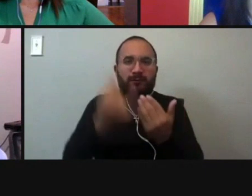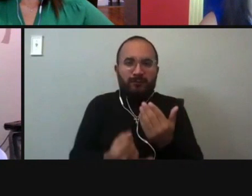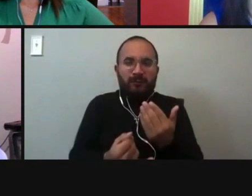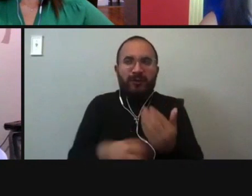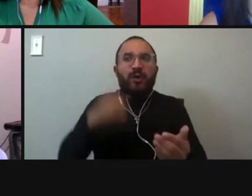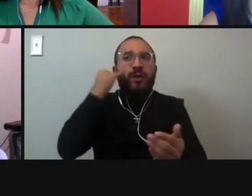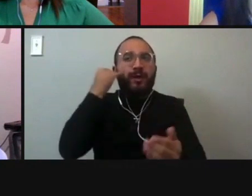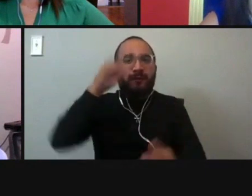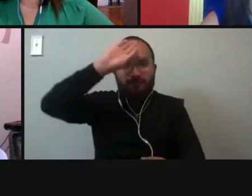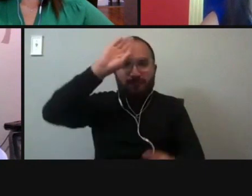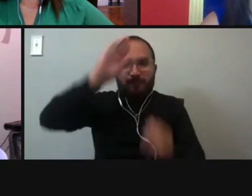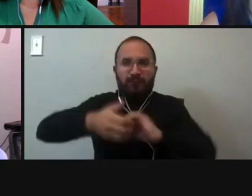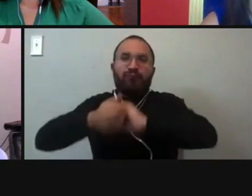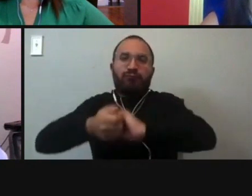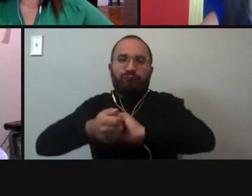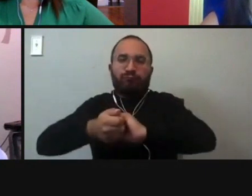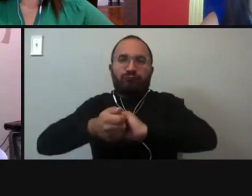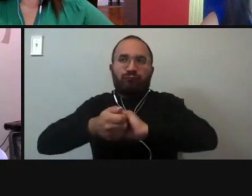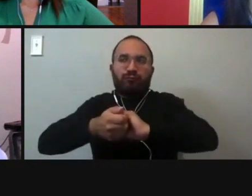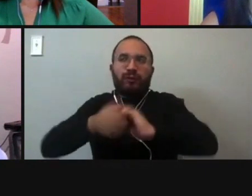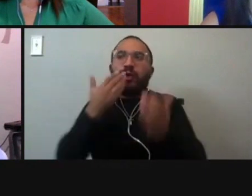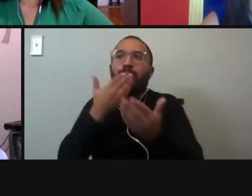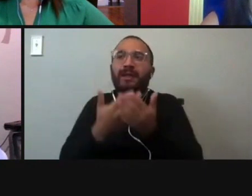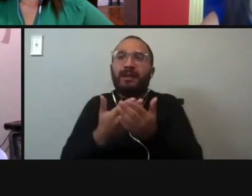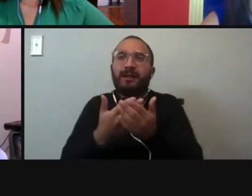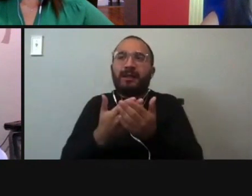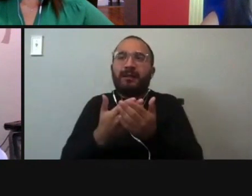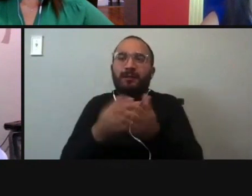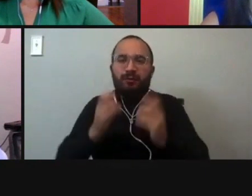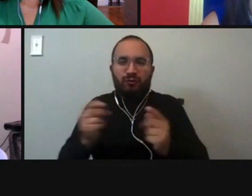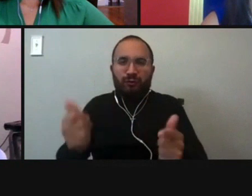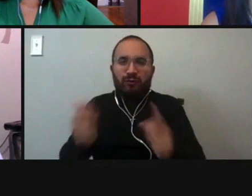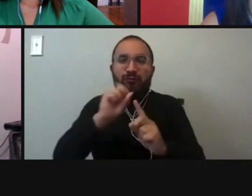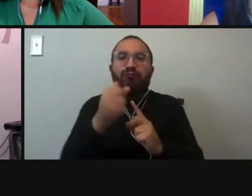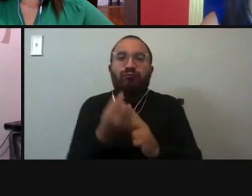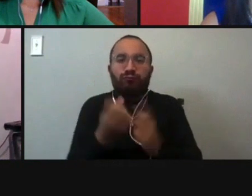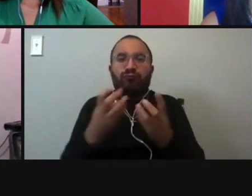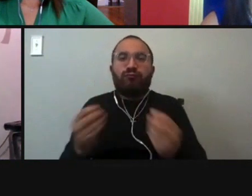long way, uh, on actually, um, solving some of these issues that we have, um,